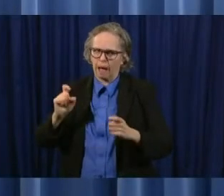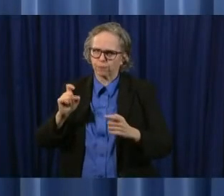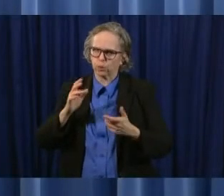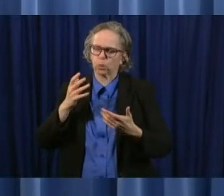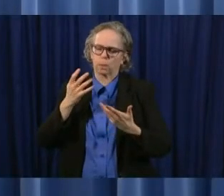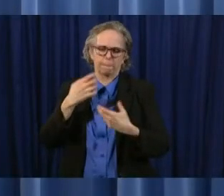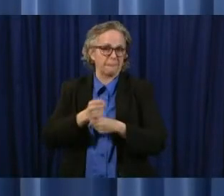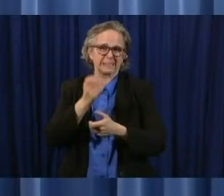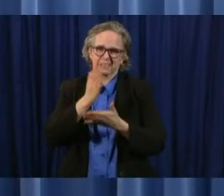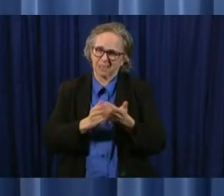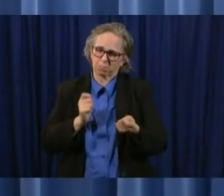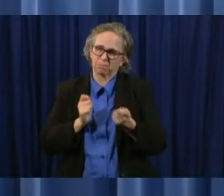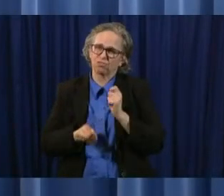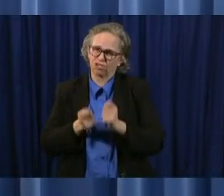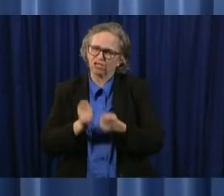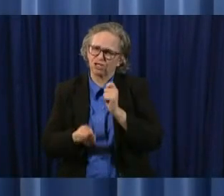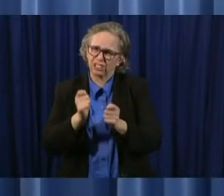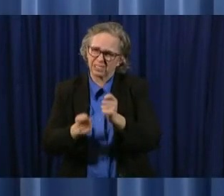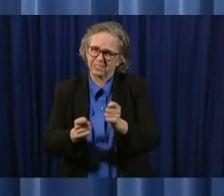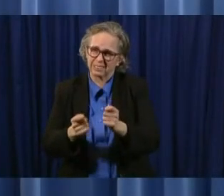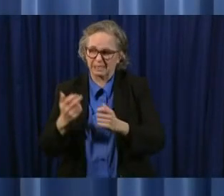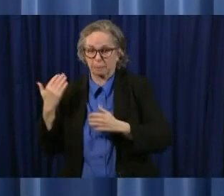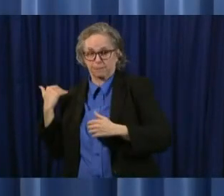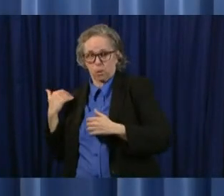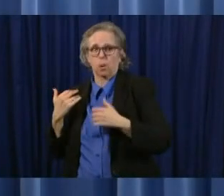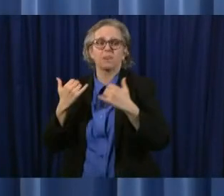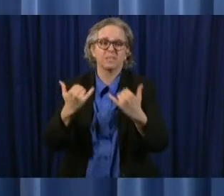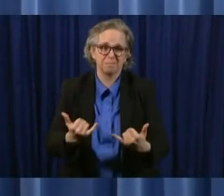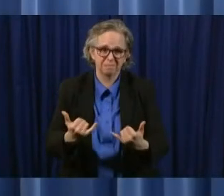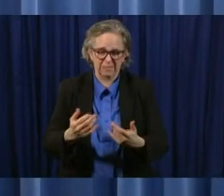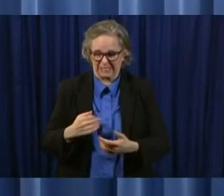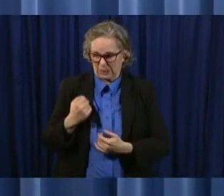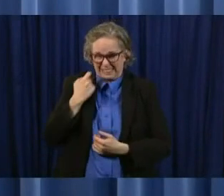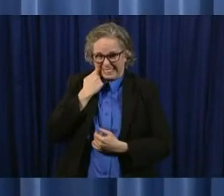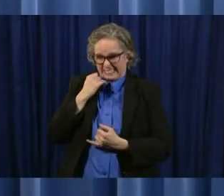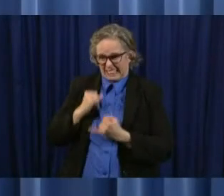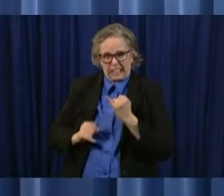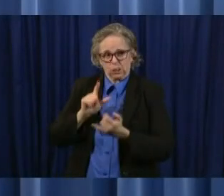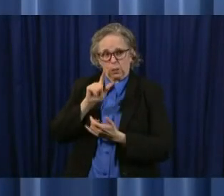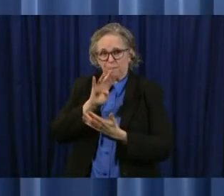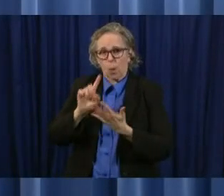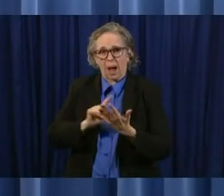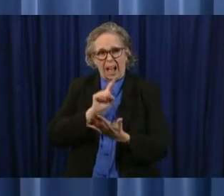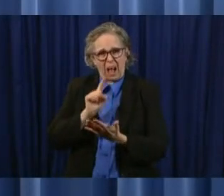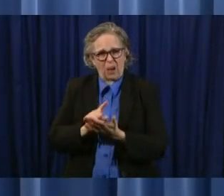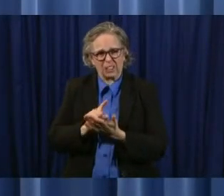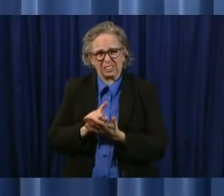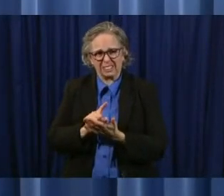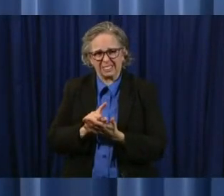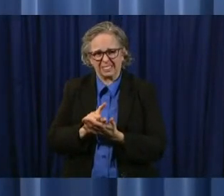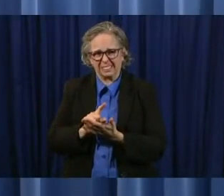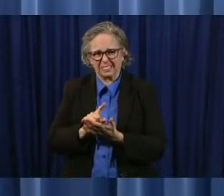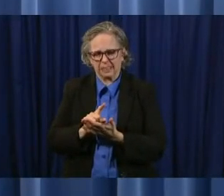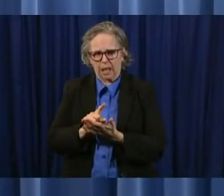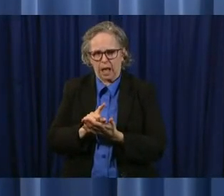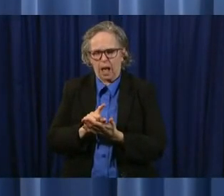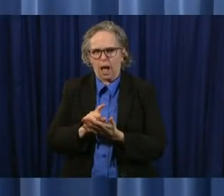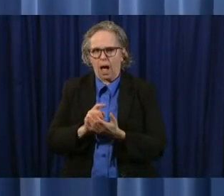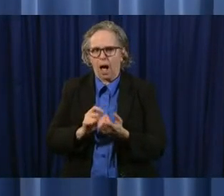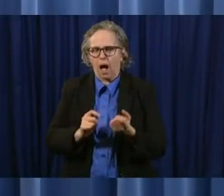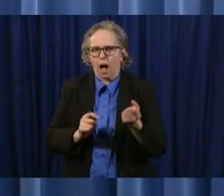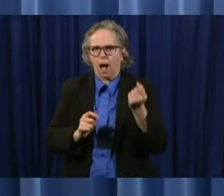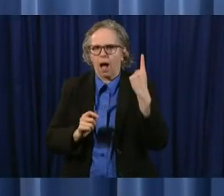hours uh it's really become clear to me that a mandatory mask requirement a mandatory